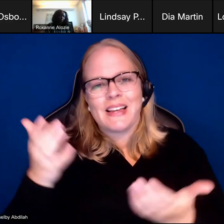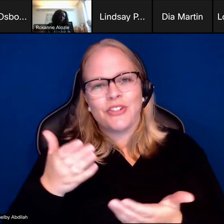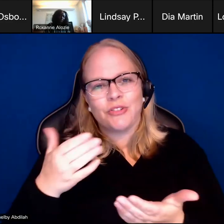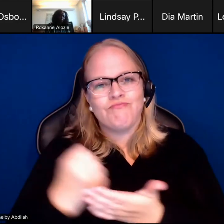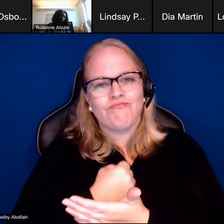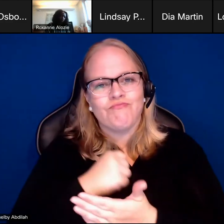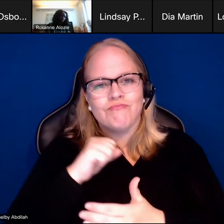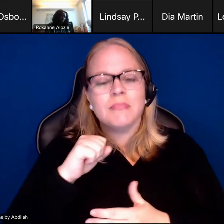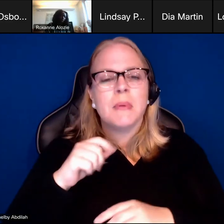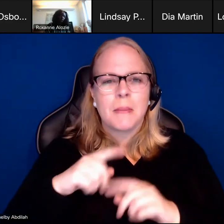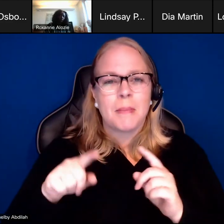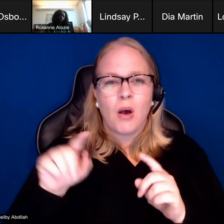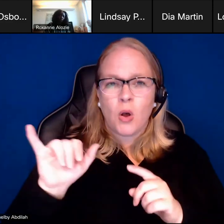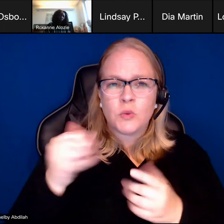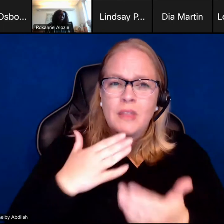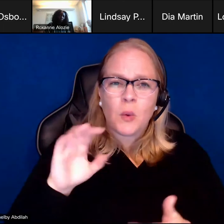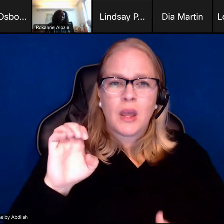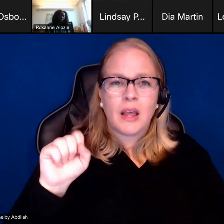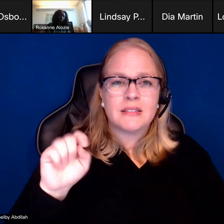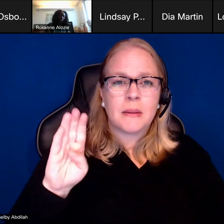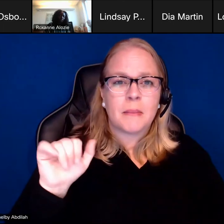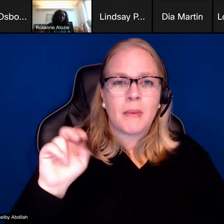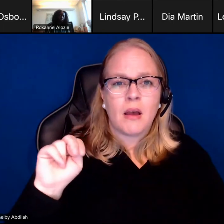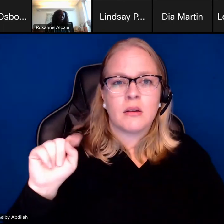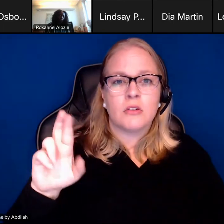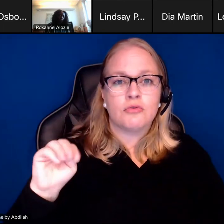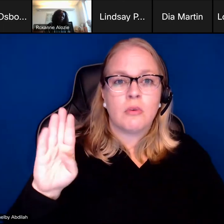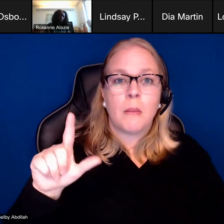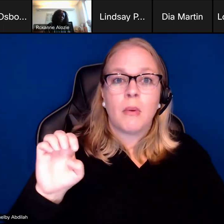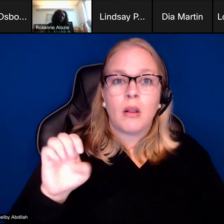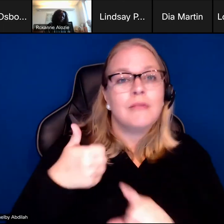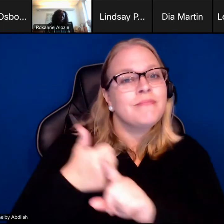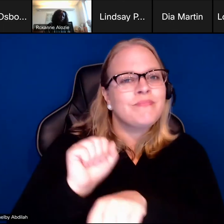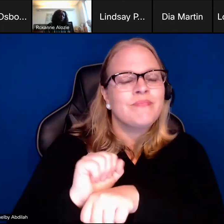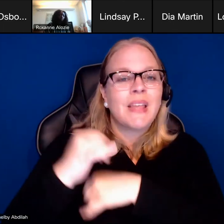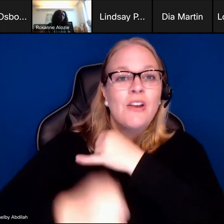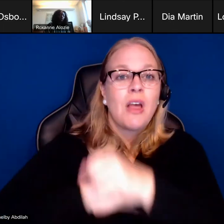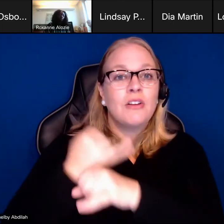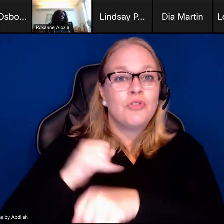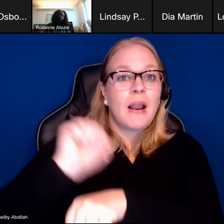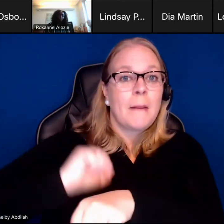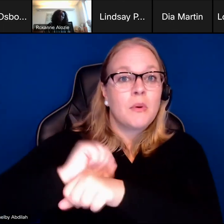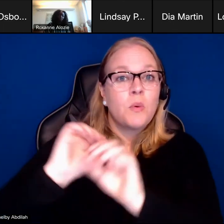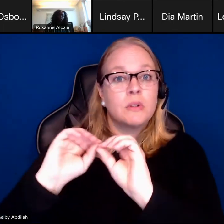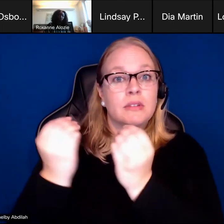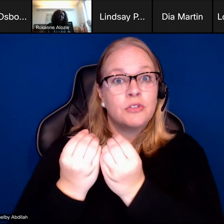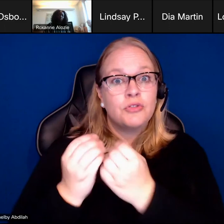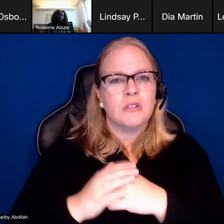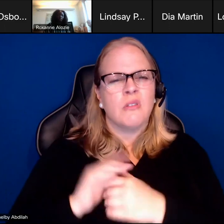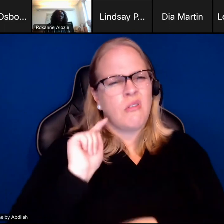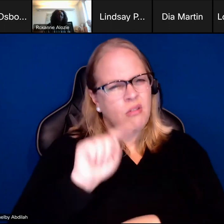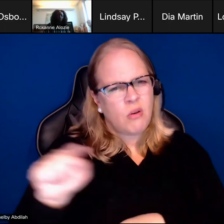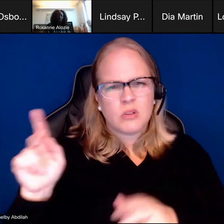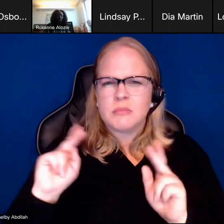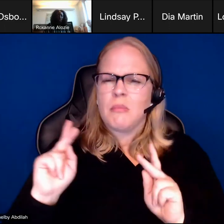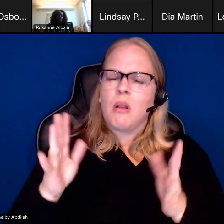participate. But Esteban Trumbull, who is from the International Labor Organization, we're all instrumental in trying to